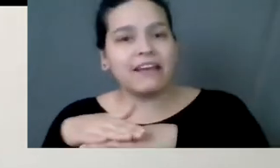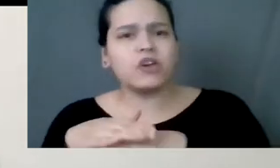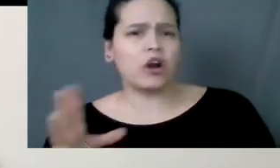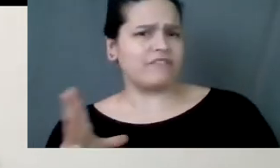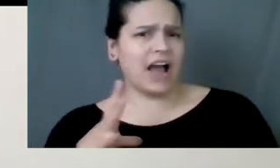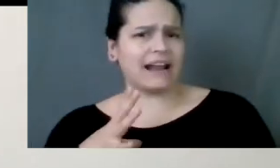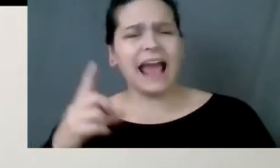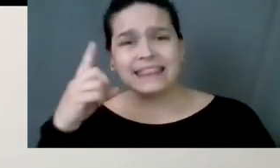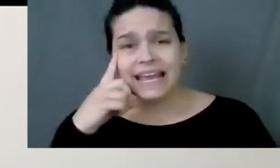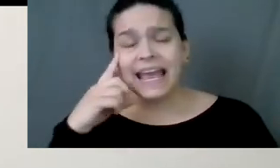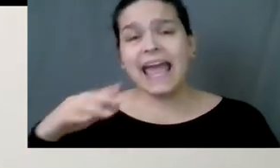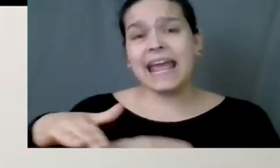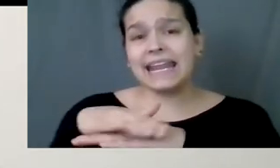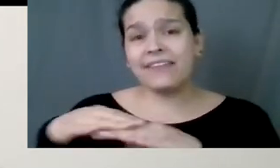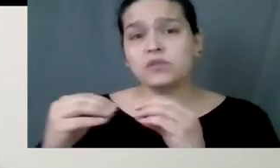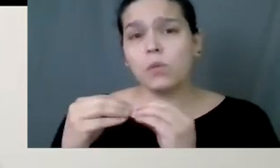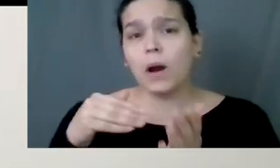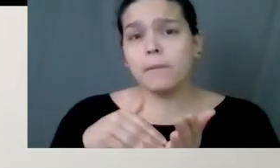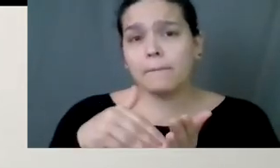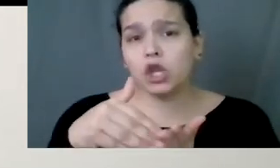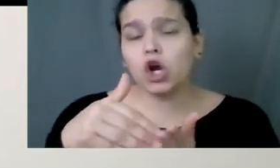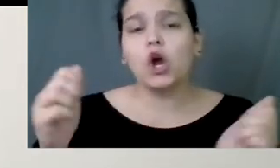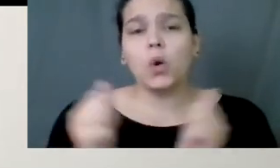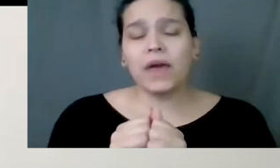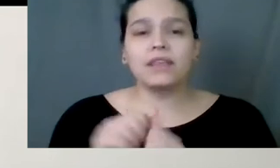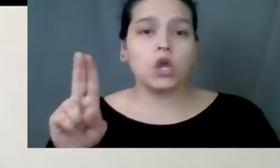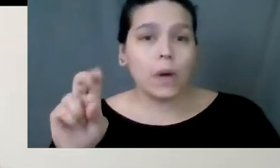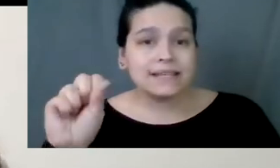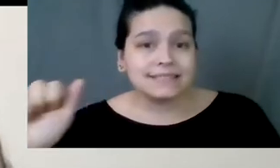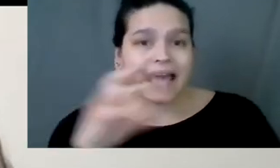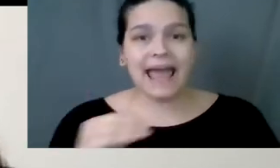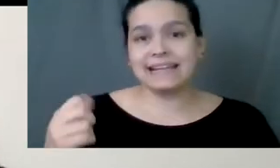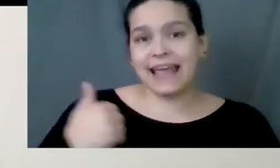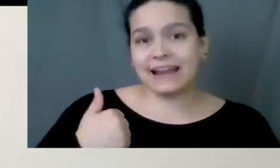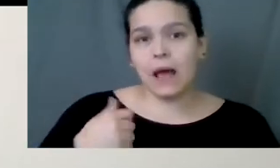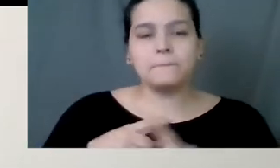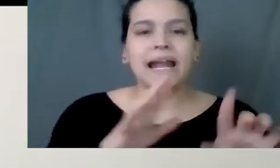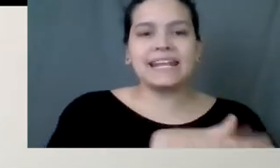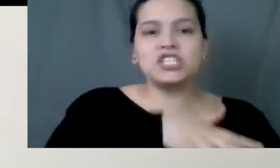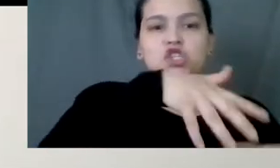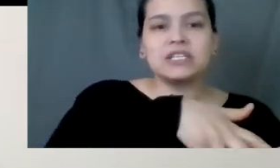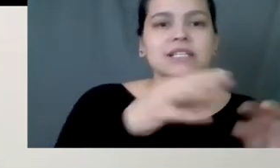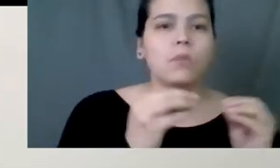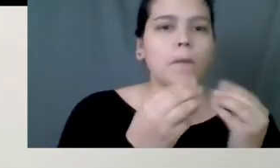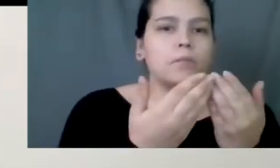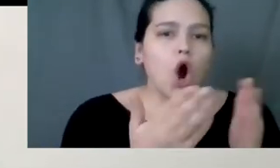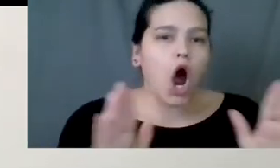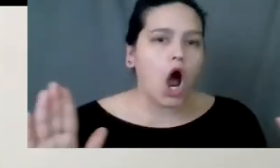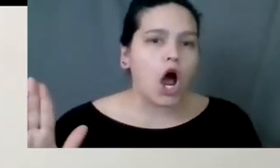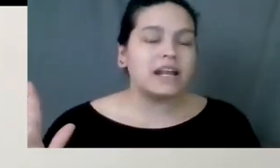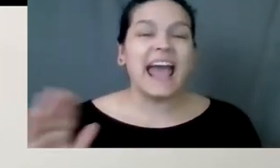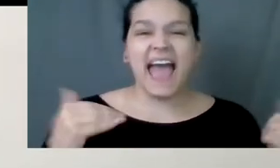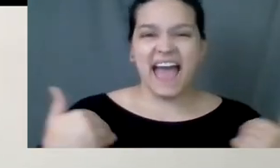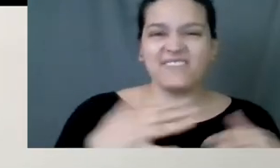tends to get a little bit used more in the US and Canada, whereas indigenous feels broader. You know, there are indigenous